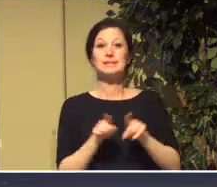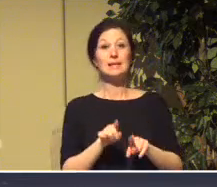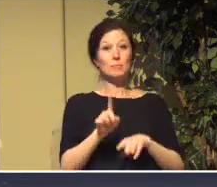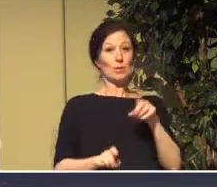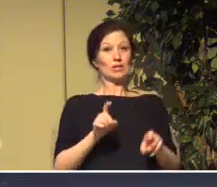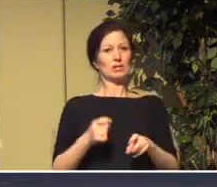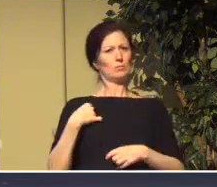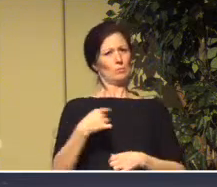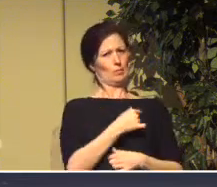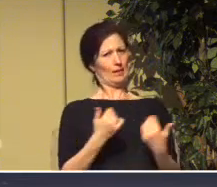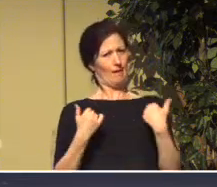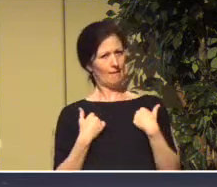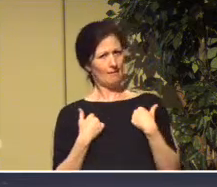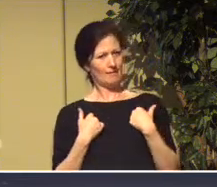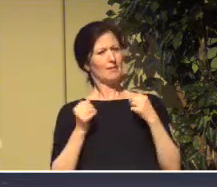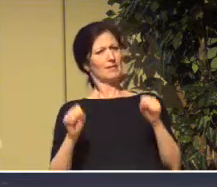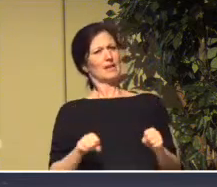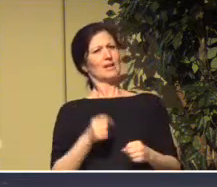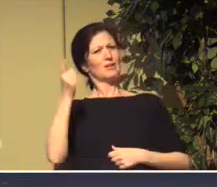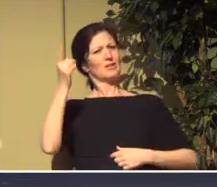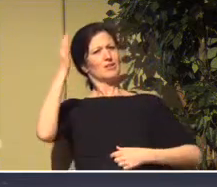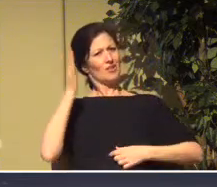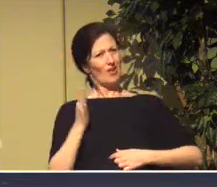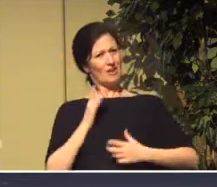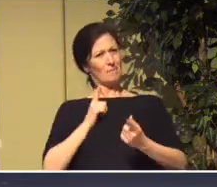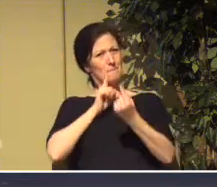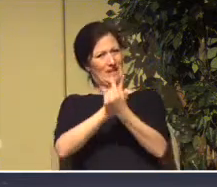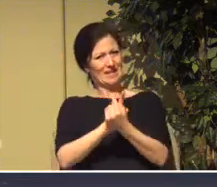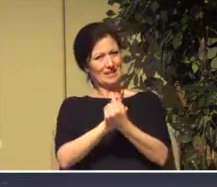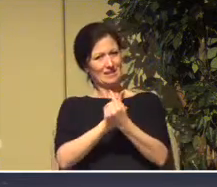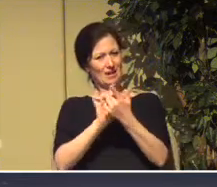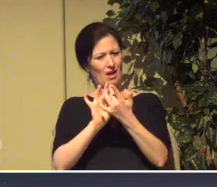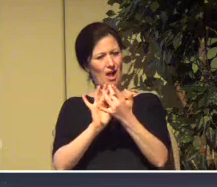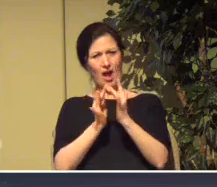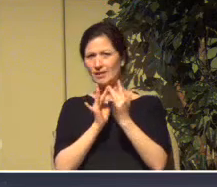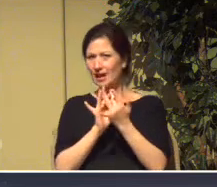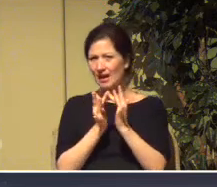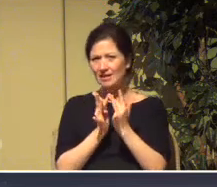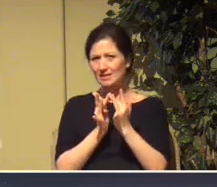here? Can He meet us online? Because, you see, we can't go to church.